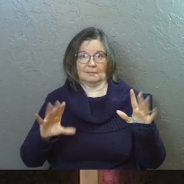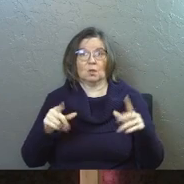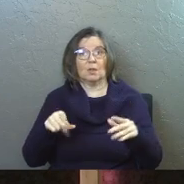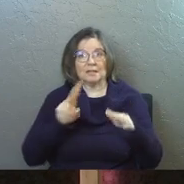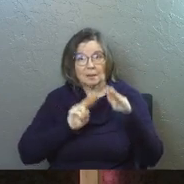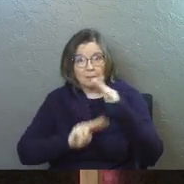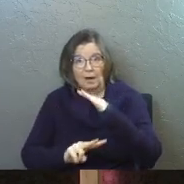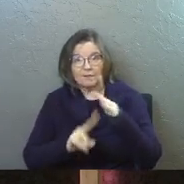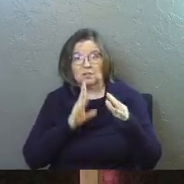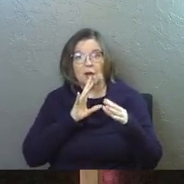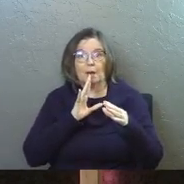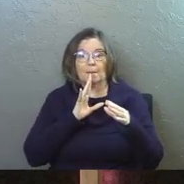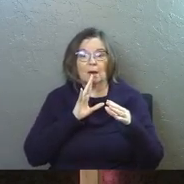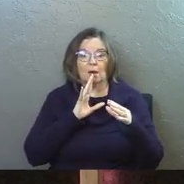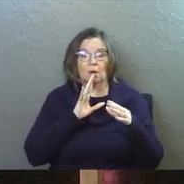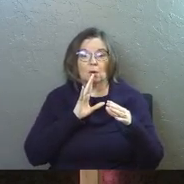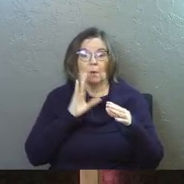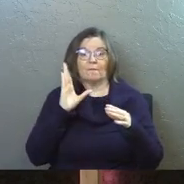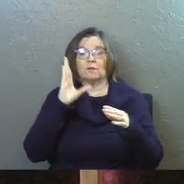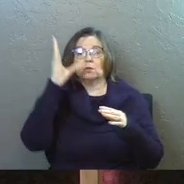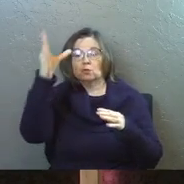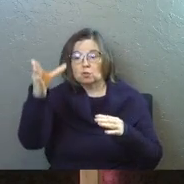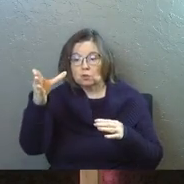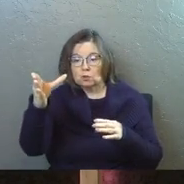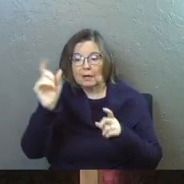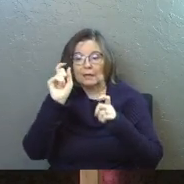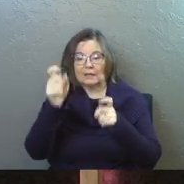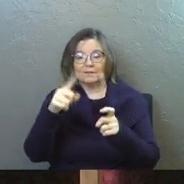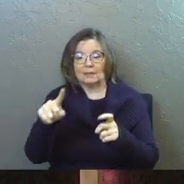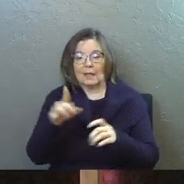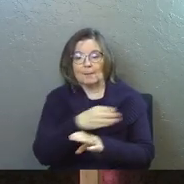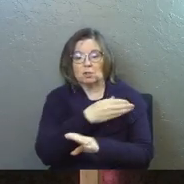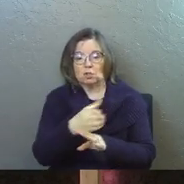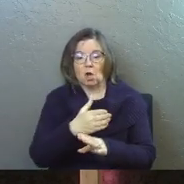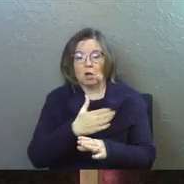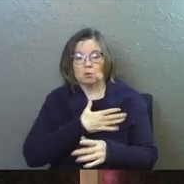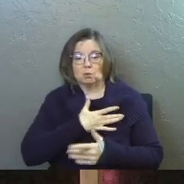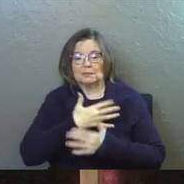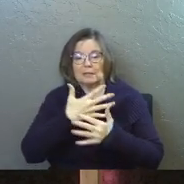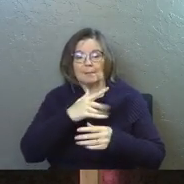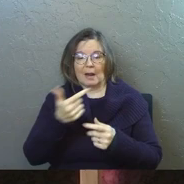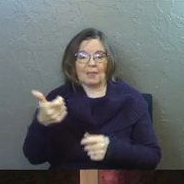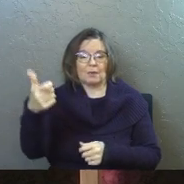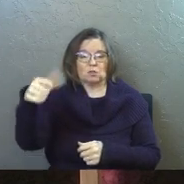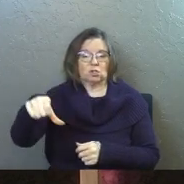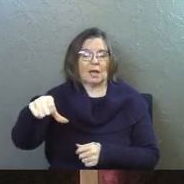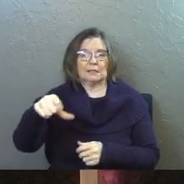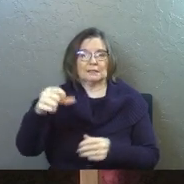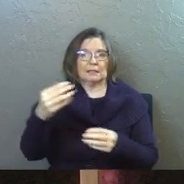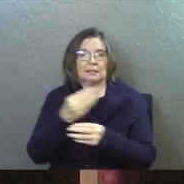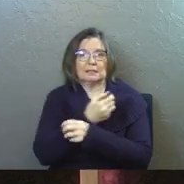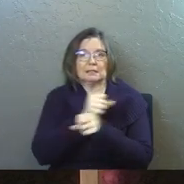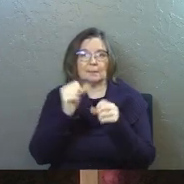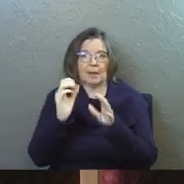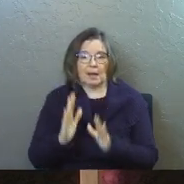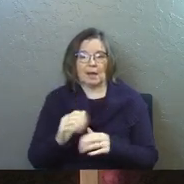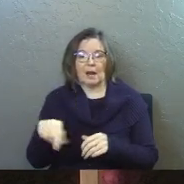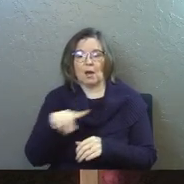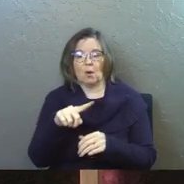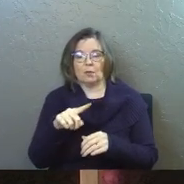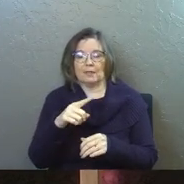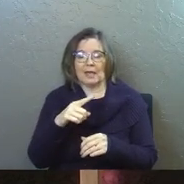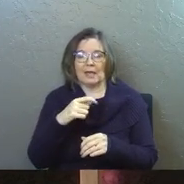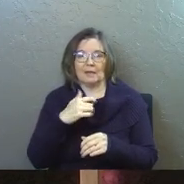prophecy talking about a group of people in the future and giving them a song to sing about how they rejected the Messiah and how